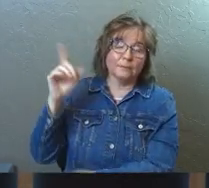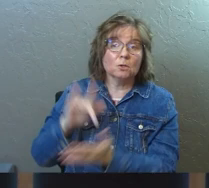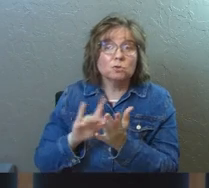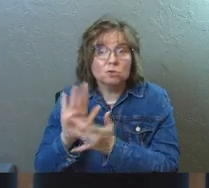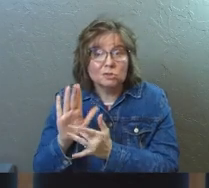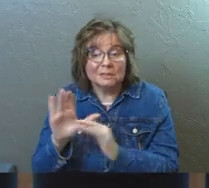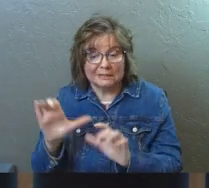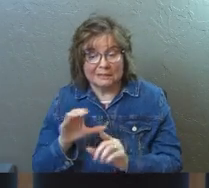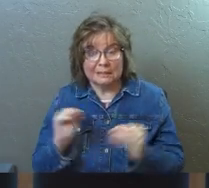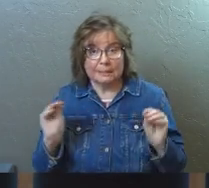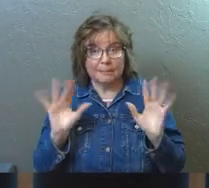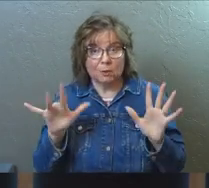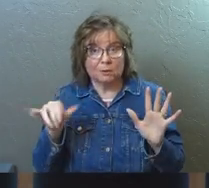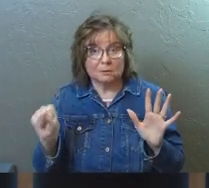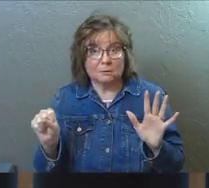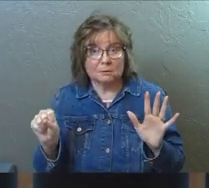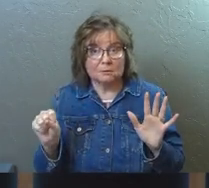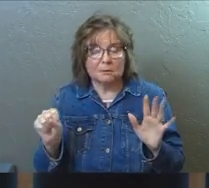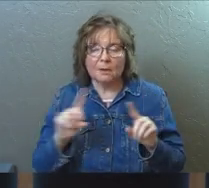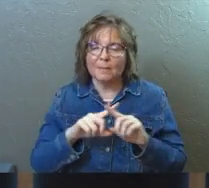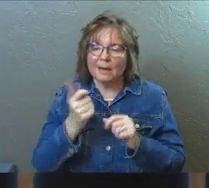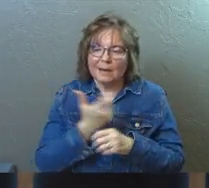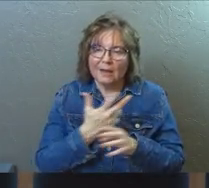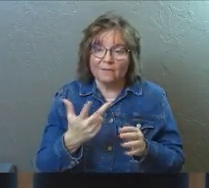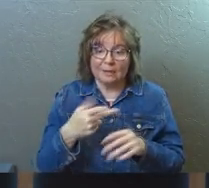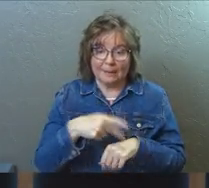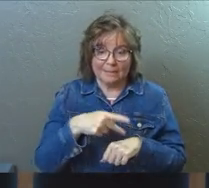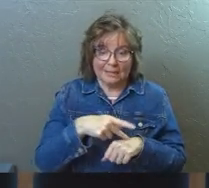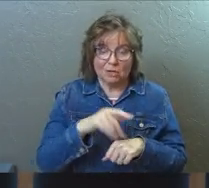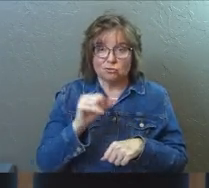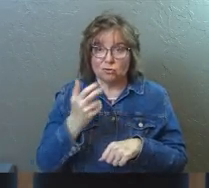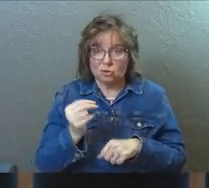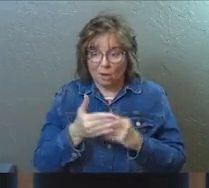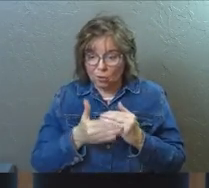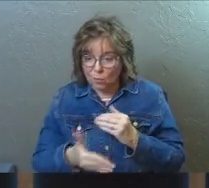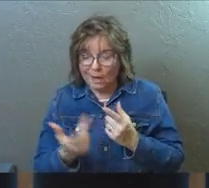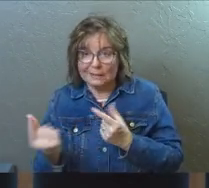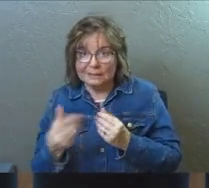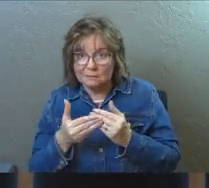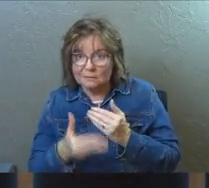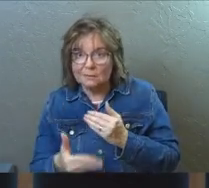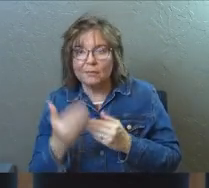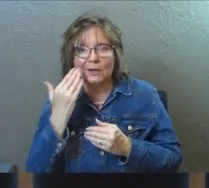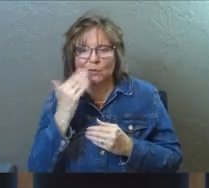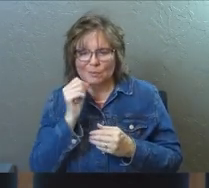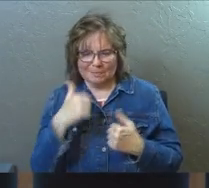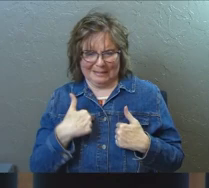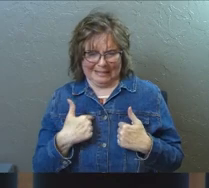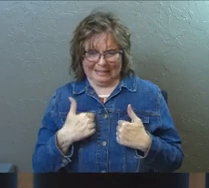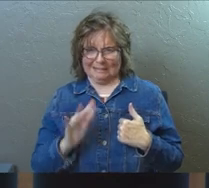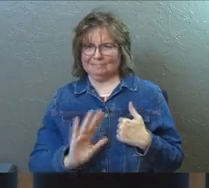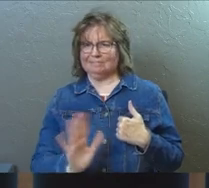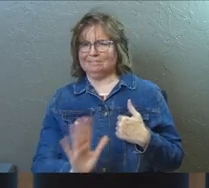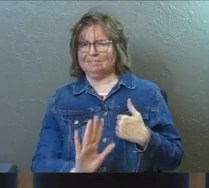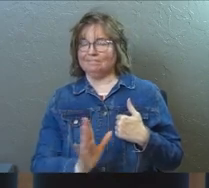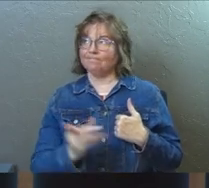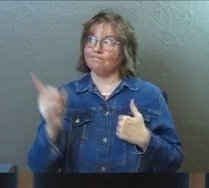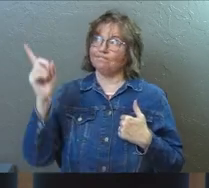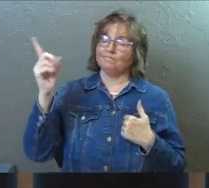Like Jesus did his miracles, but everything that Peter and John and the rest of them did after that, they knew it wasn't them doing it.